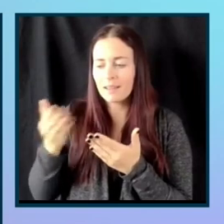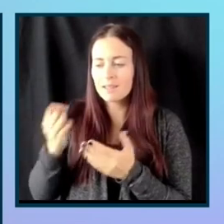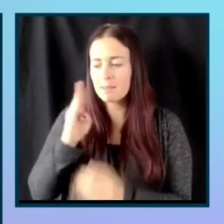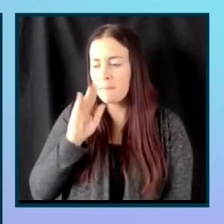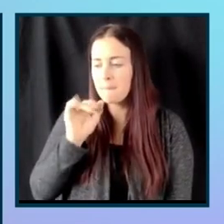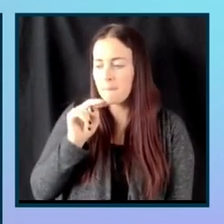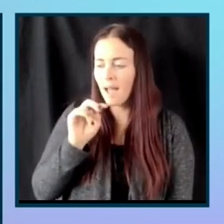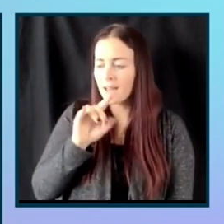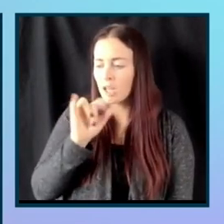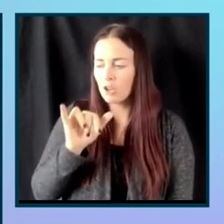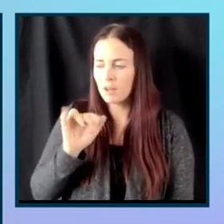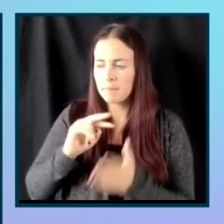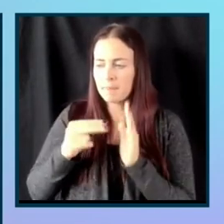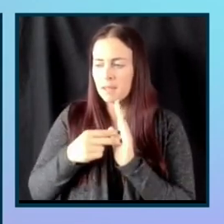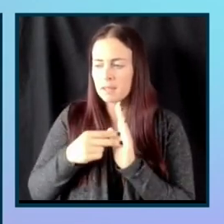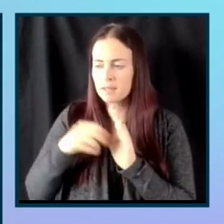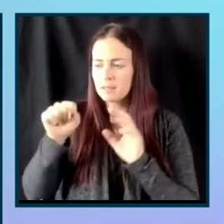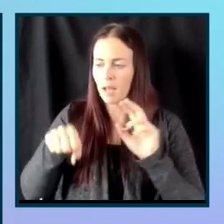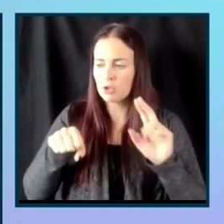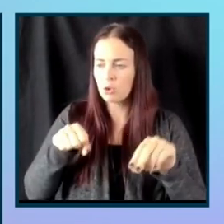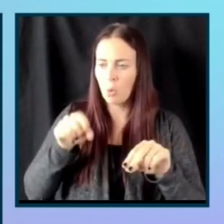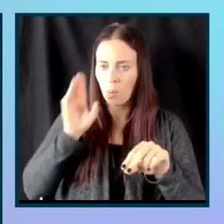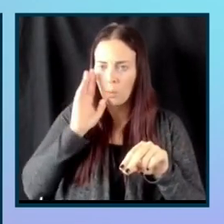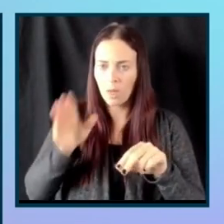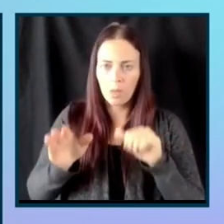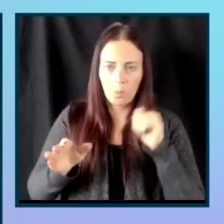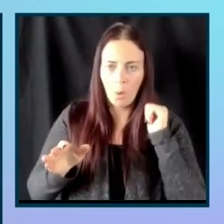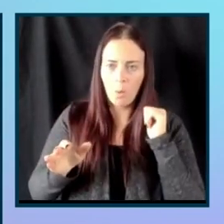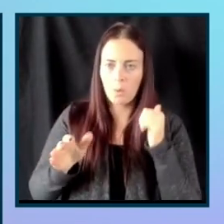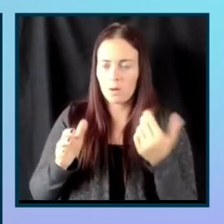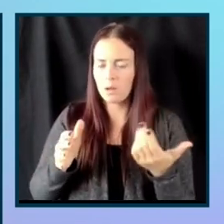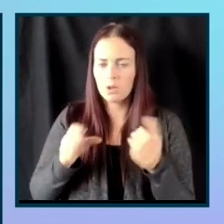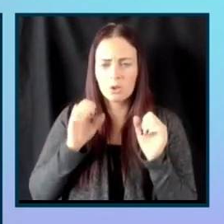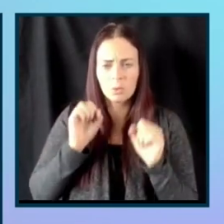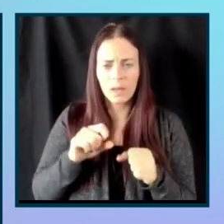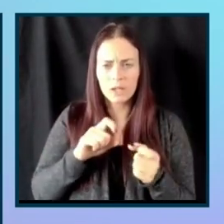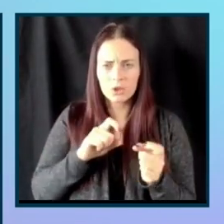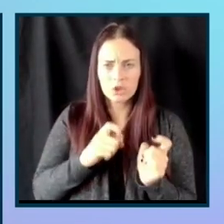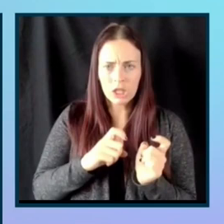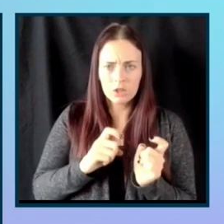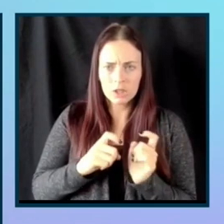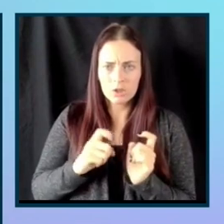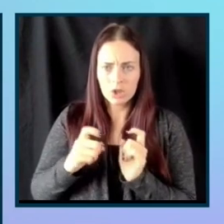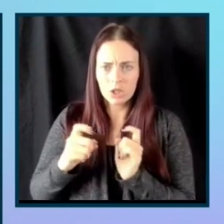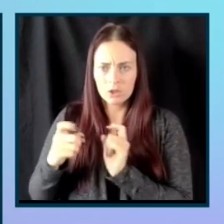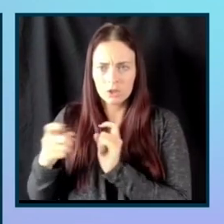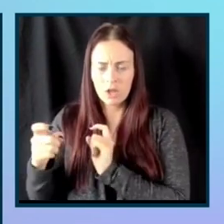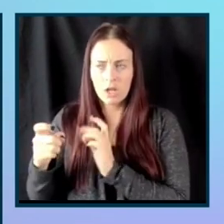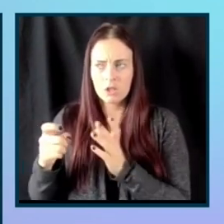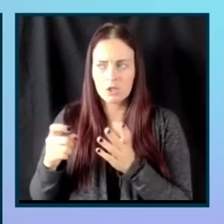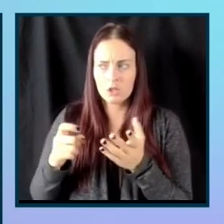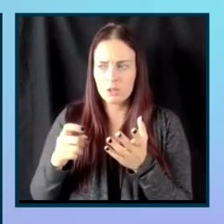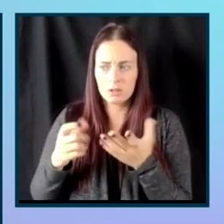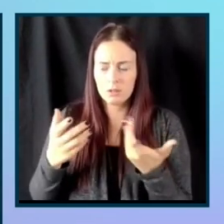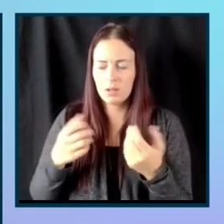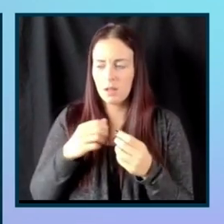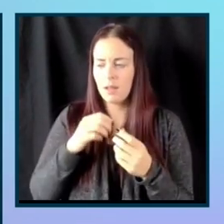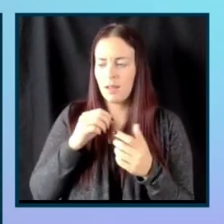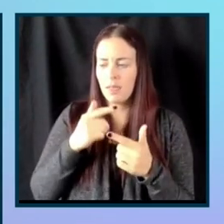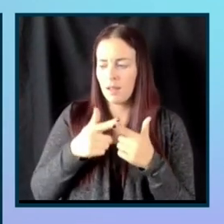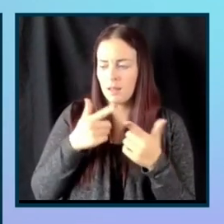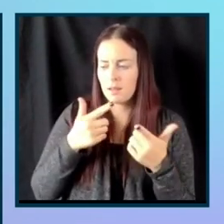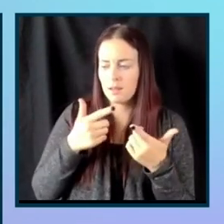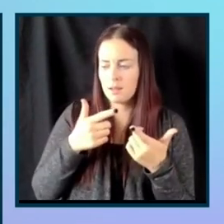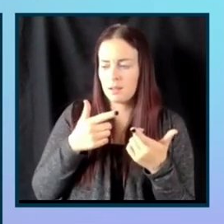you're going to do it or you're not going to do it. I think that you can make some incremental changes, um, and be iterative in that, uh,